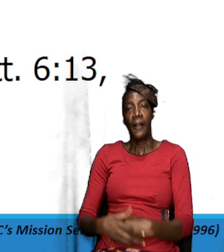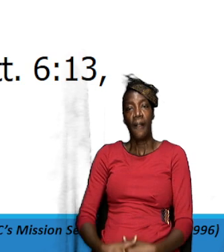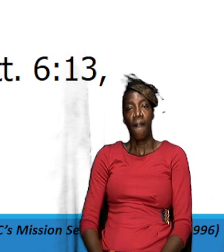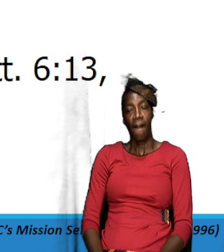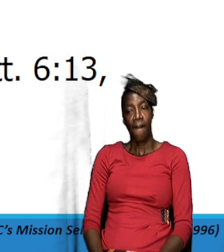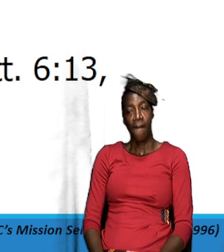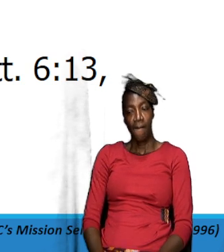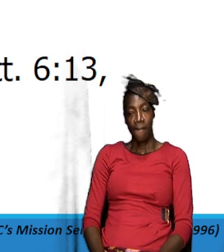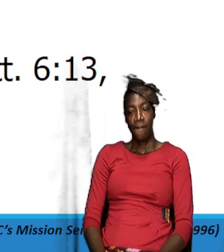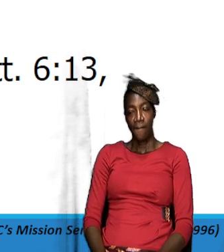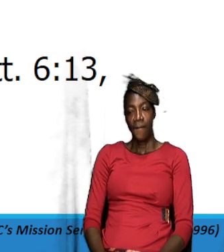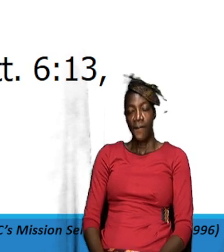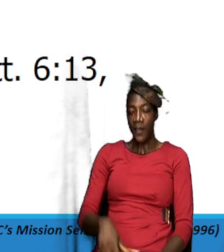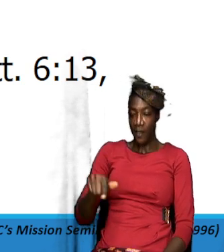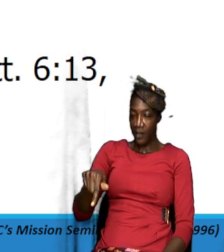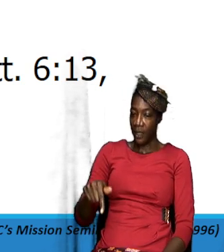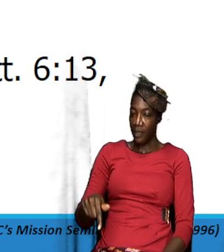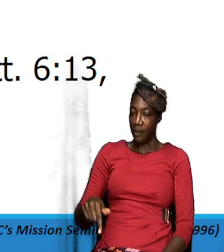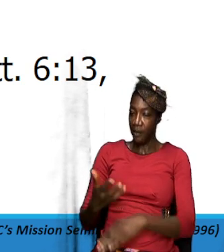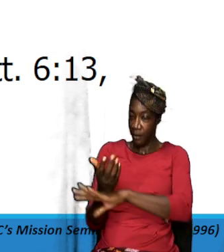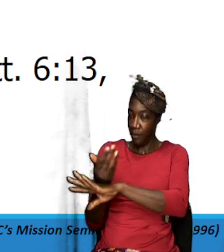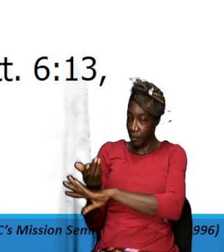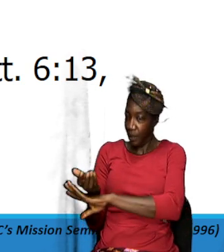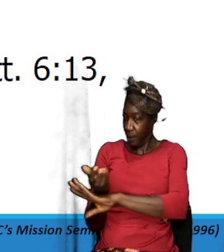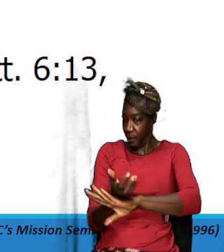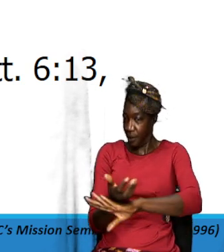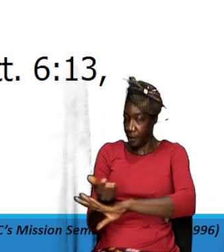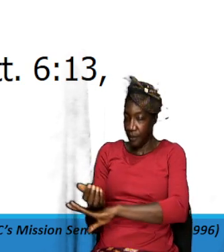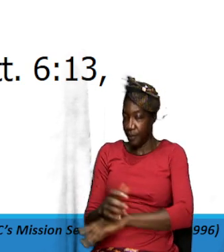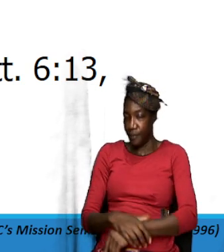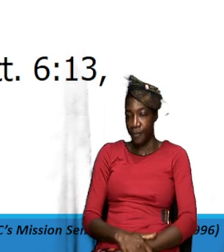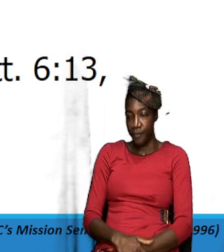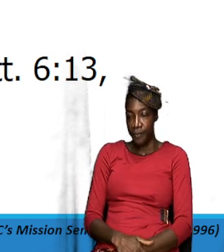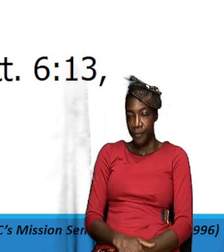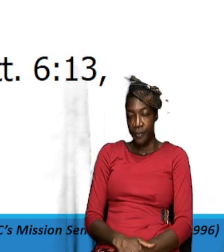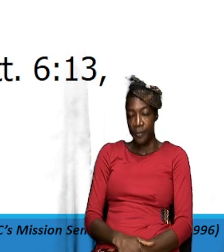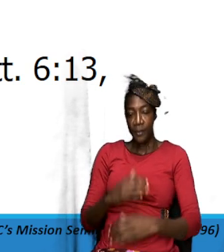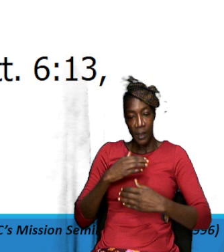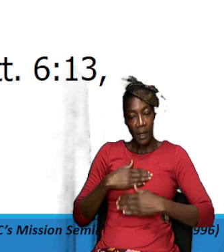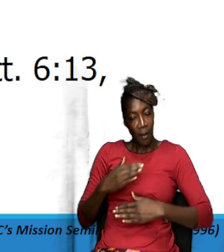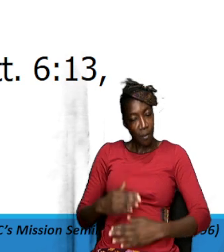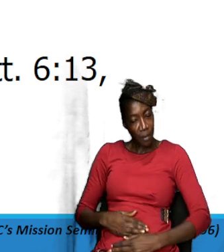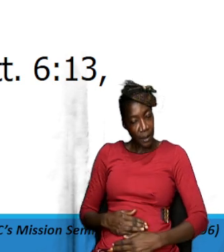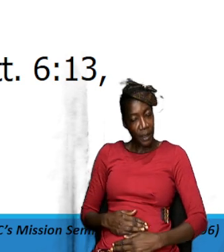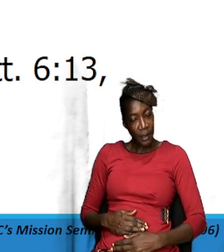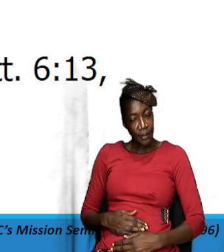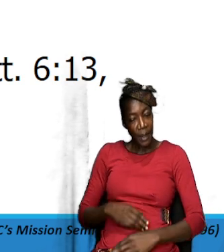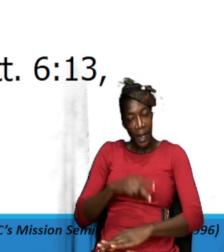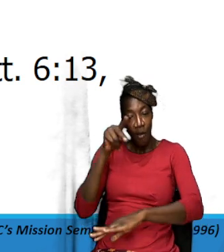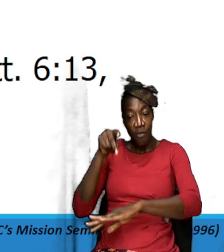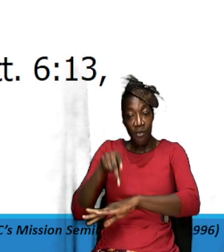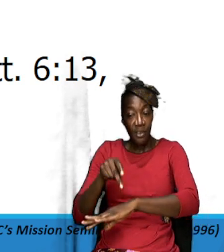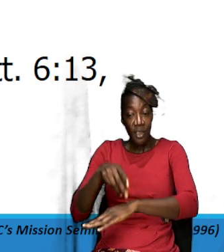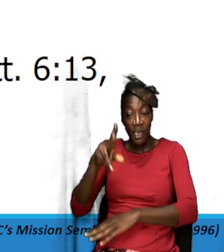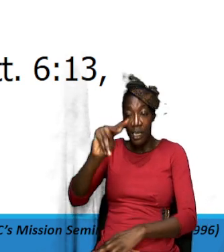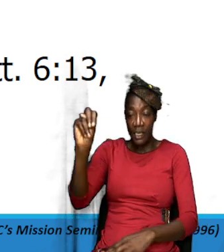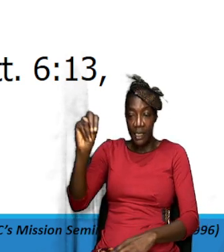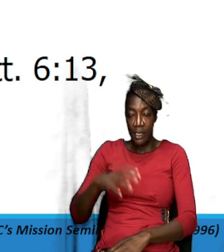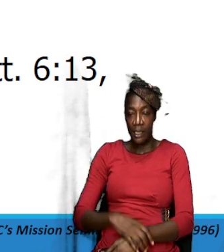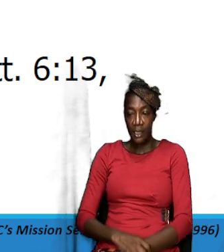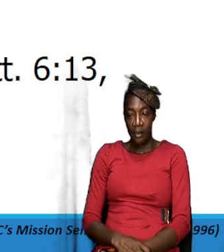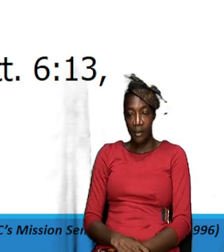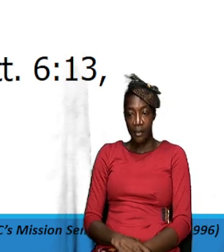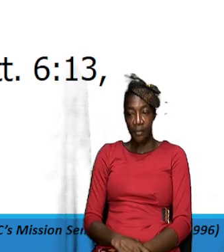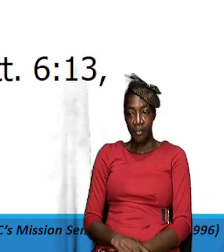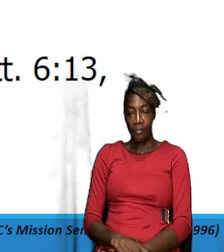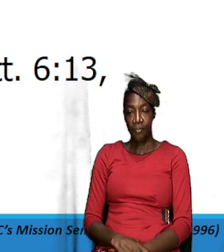so this petition is concerned our bodily and physical needs so we are